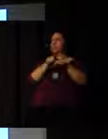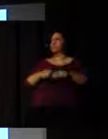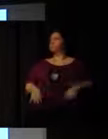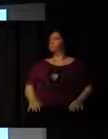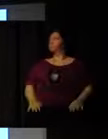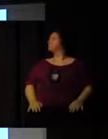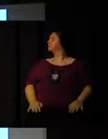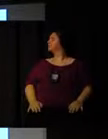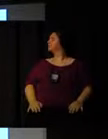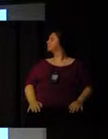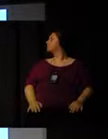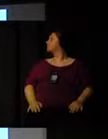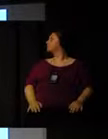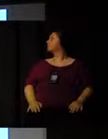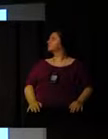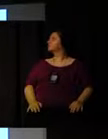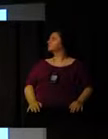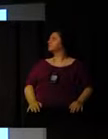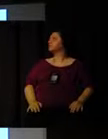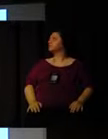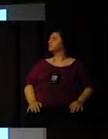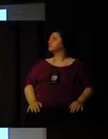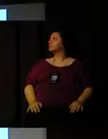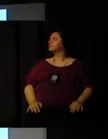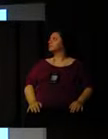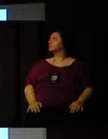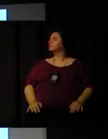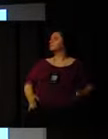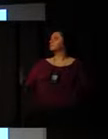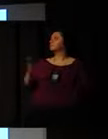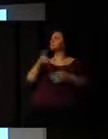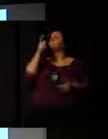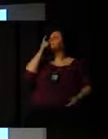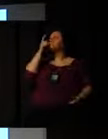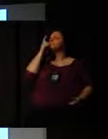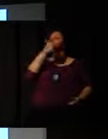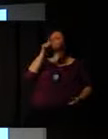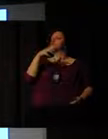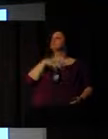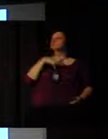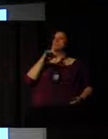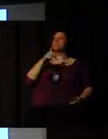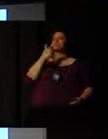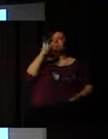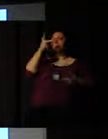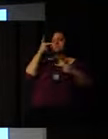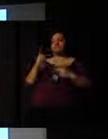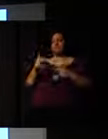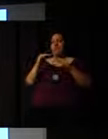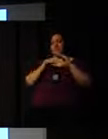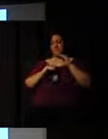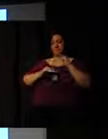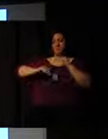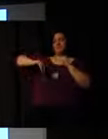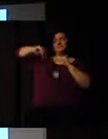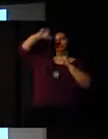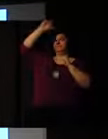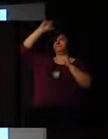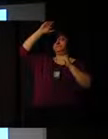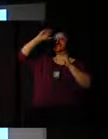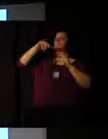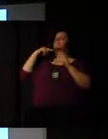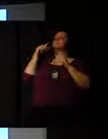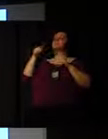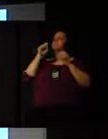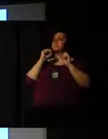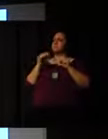Now let's look at the other way, which is, oh, still, sorry, still top down. Here we have a, you can also approach a number